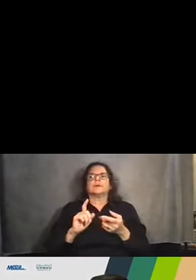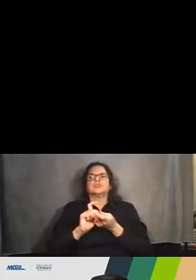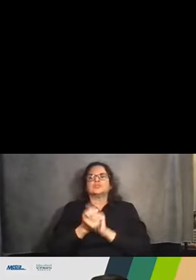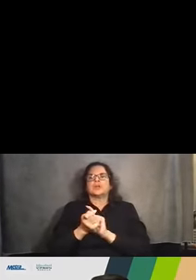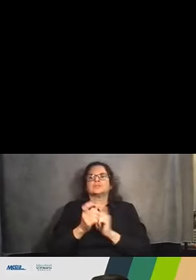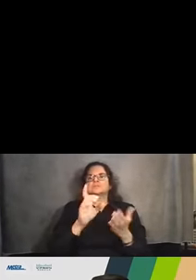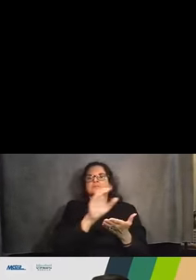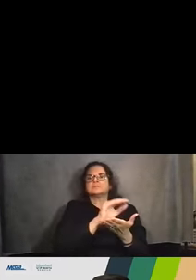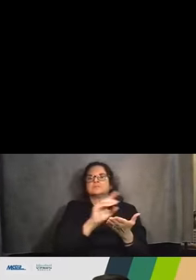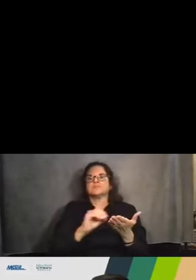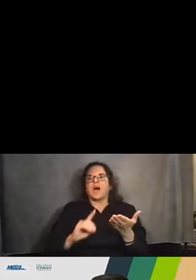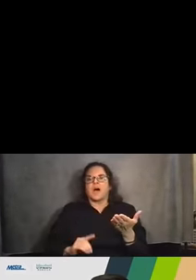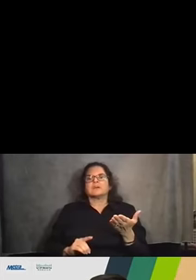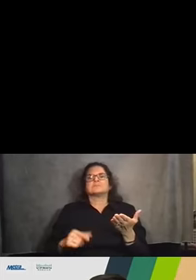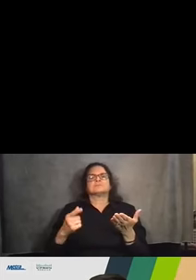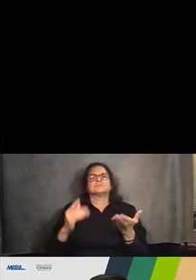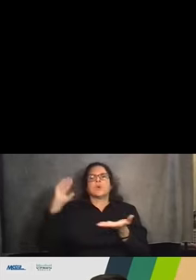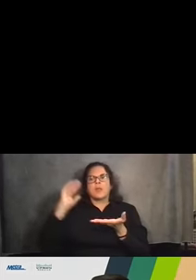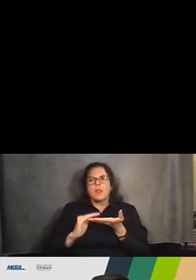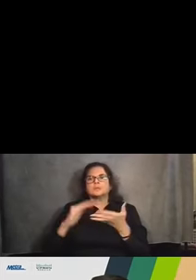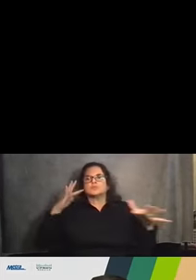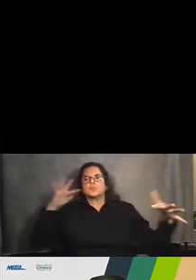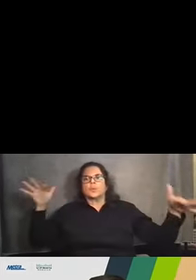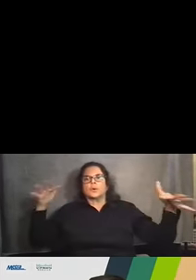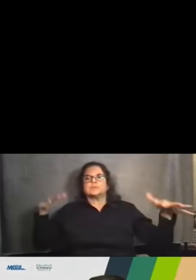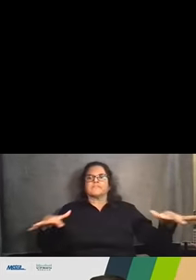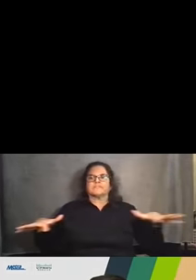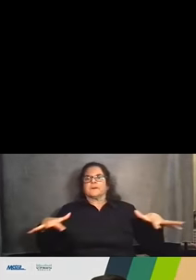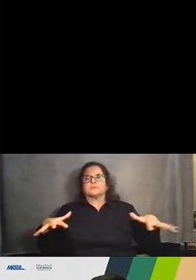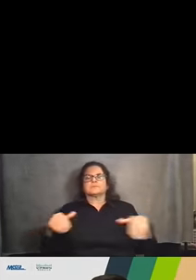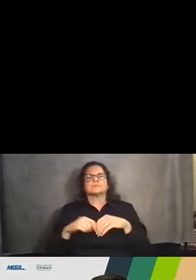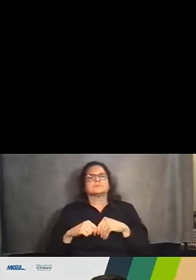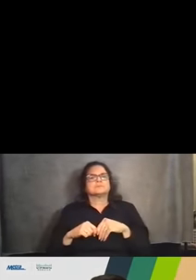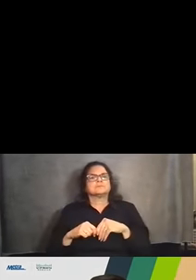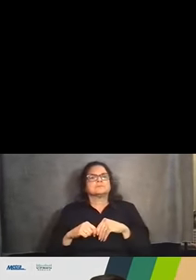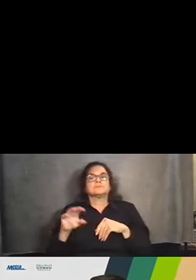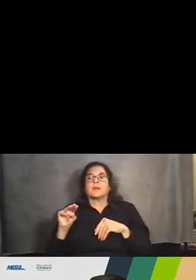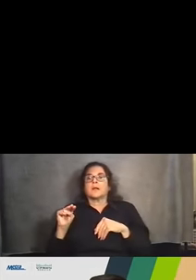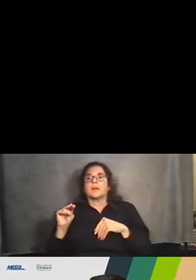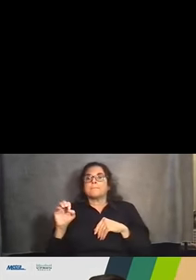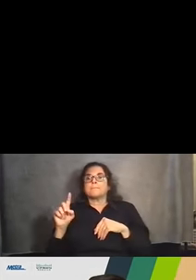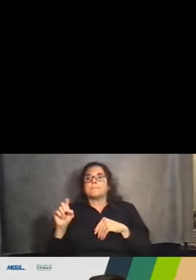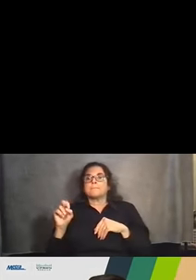noise or vibration. So moderate or severe impacts as they're defined in the Federal Transit Administration's manual